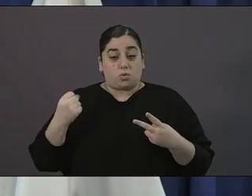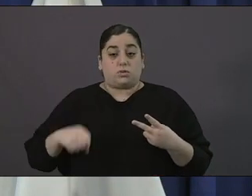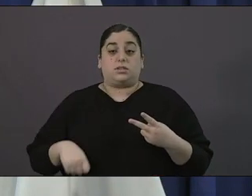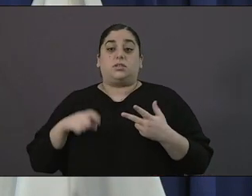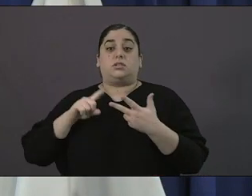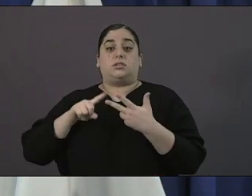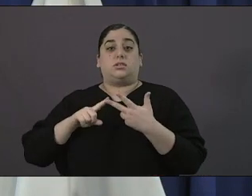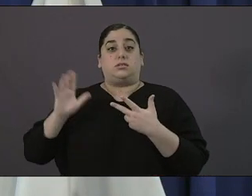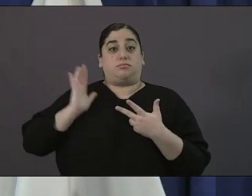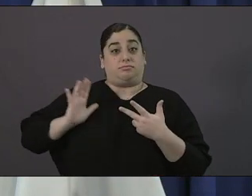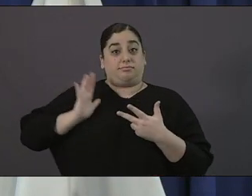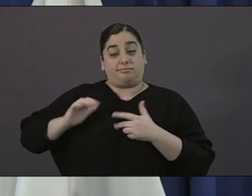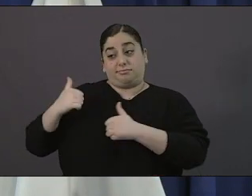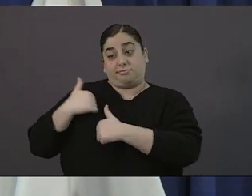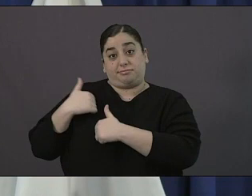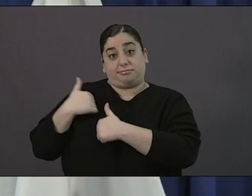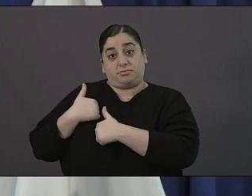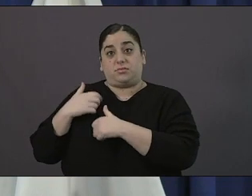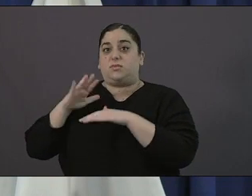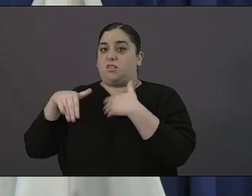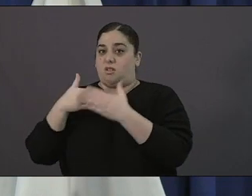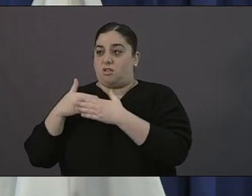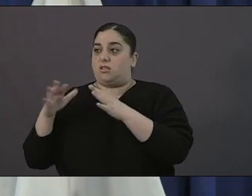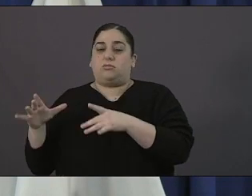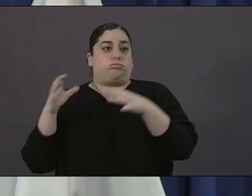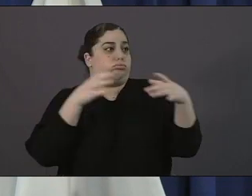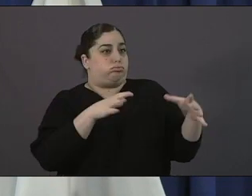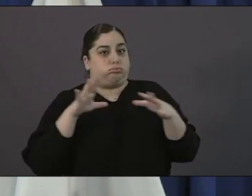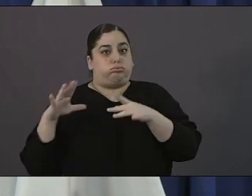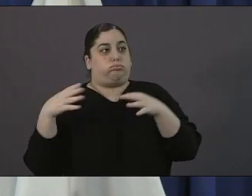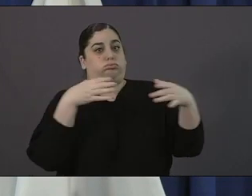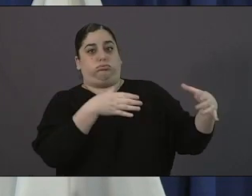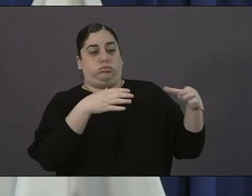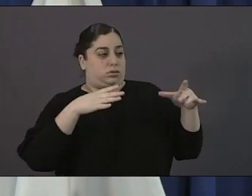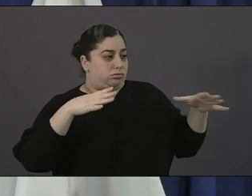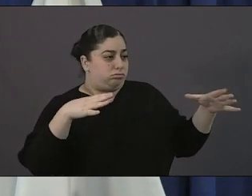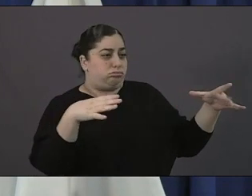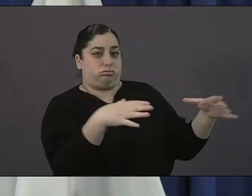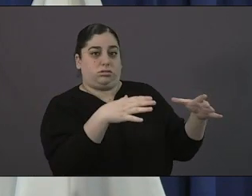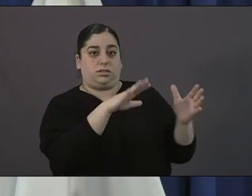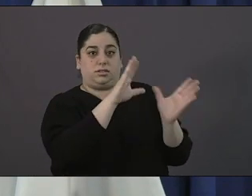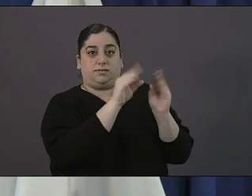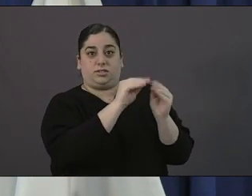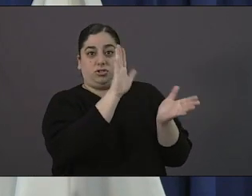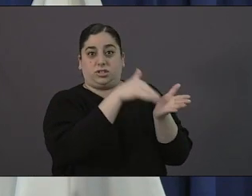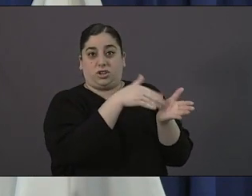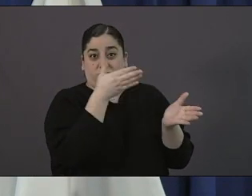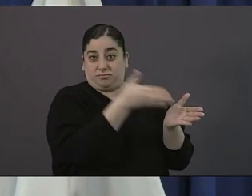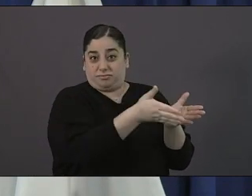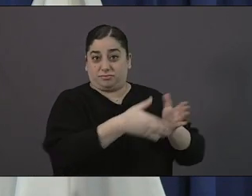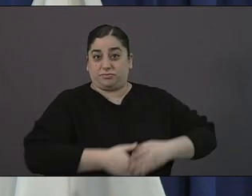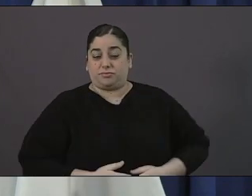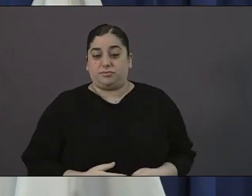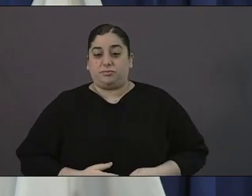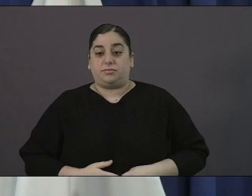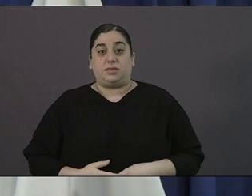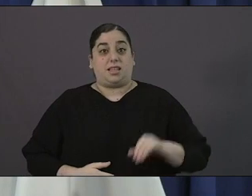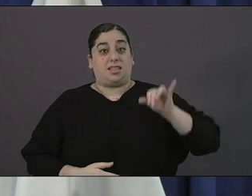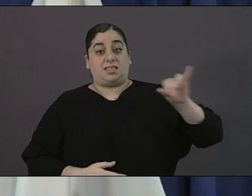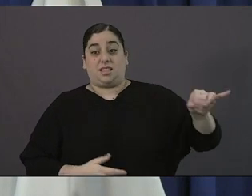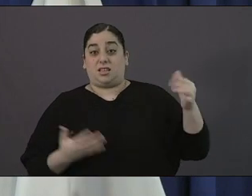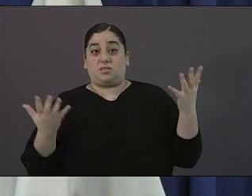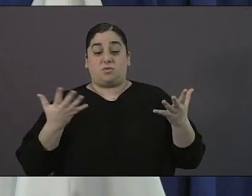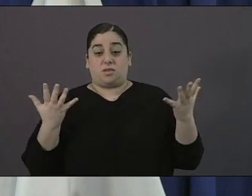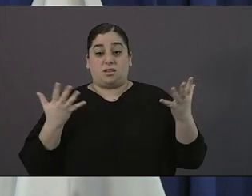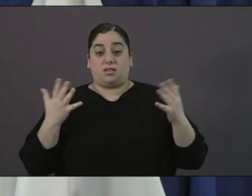as I said phase two started over the weekend which is now that we are taking that outreach effort directly to